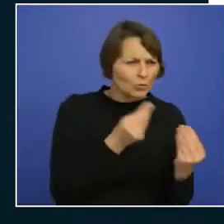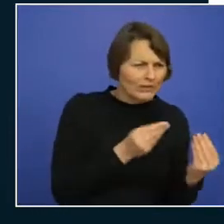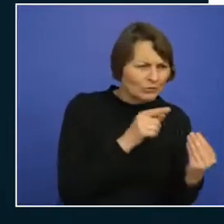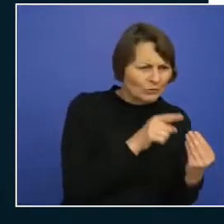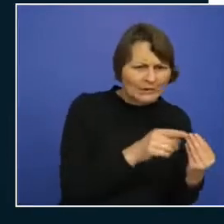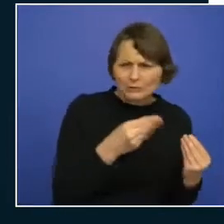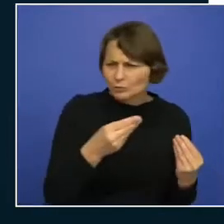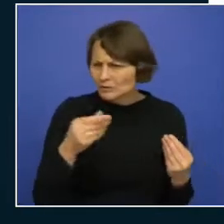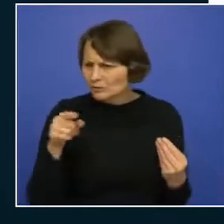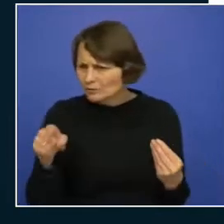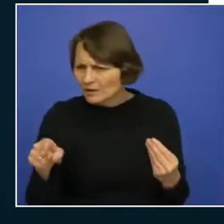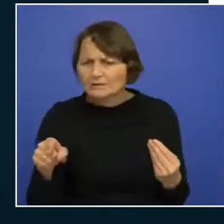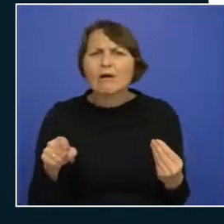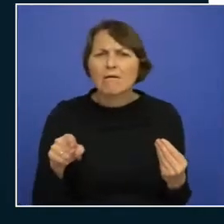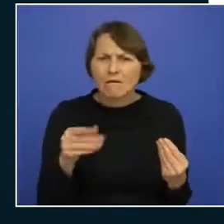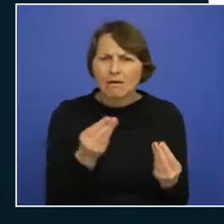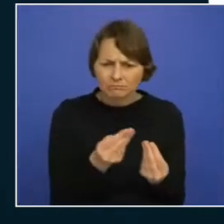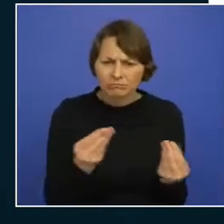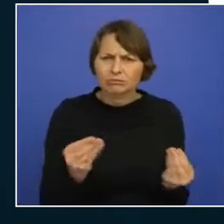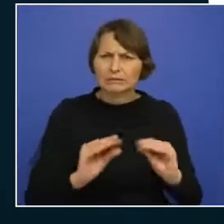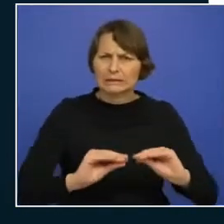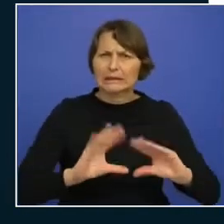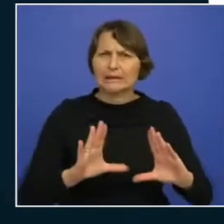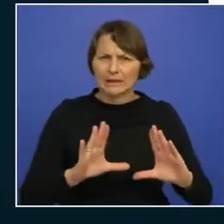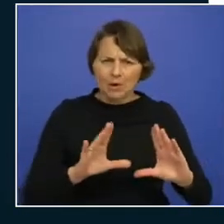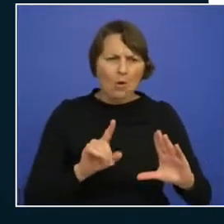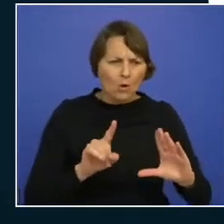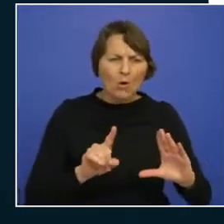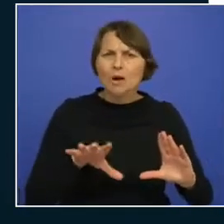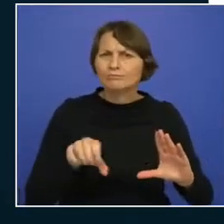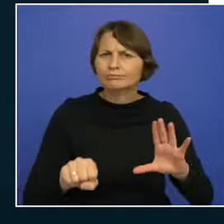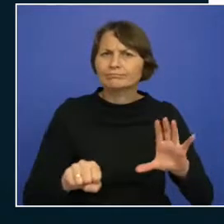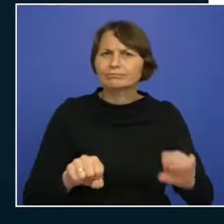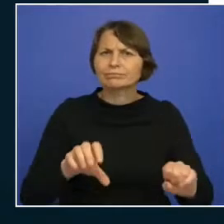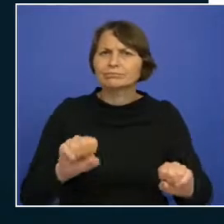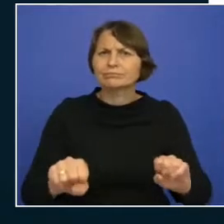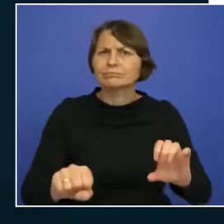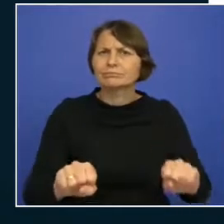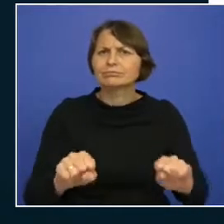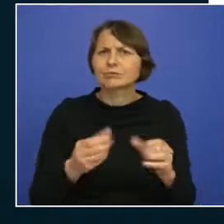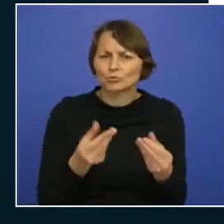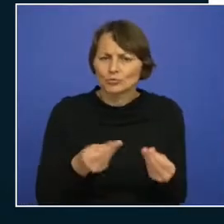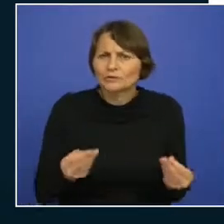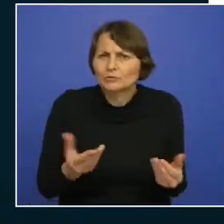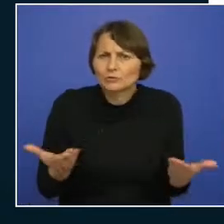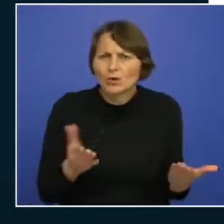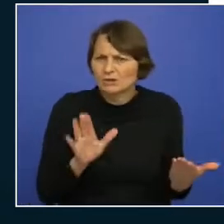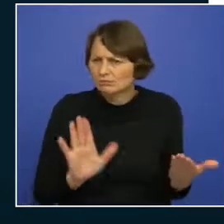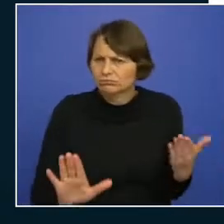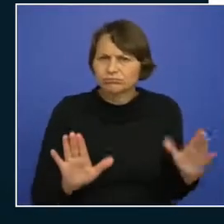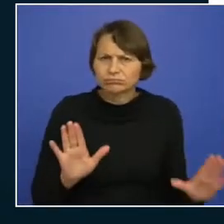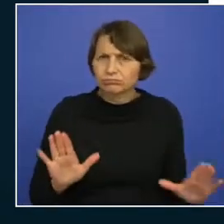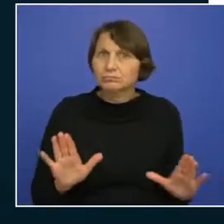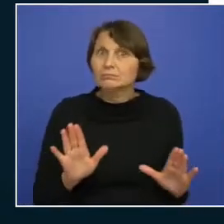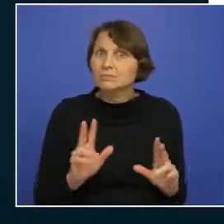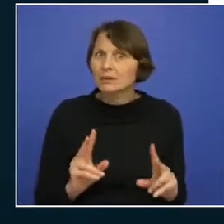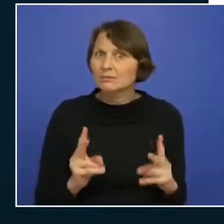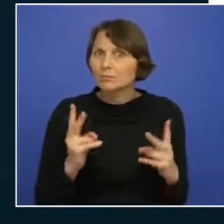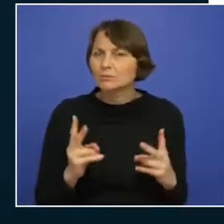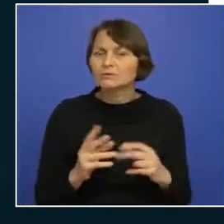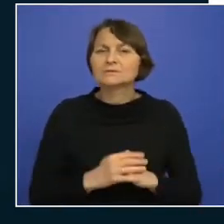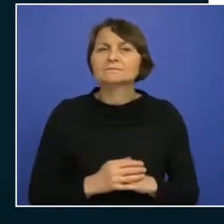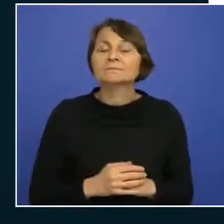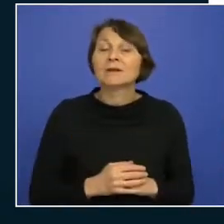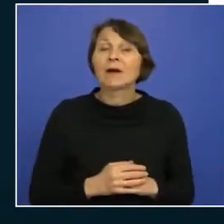so you want to be able to identify your resources so that's really important and you cannot rename